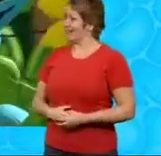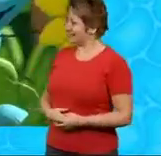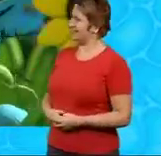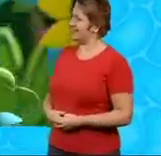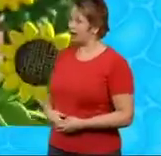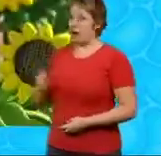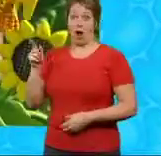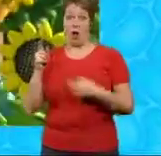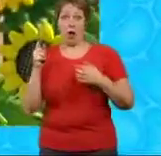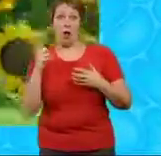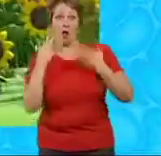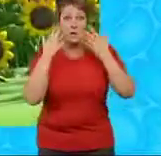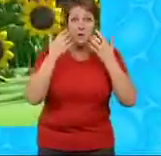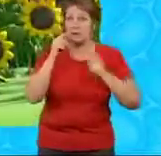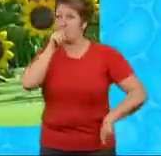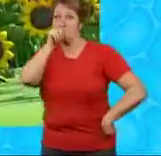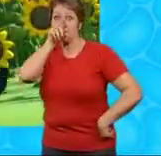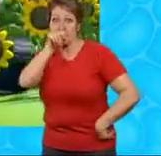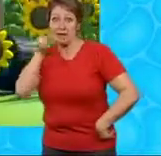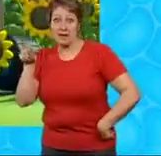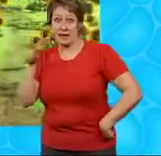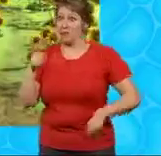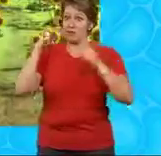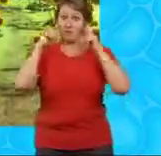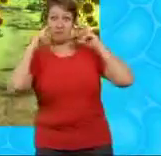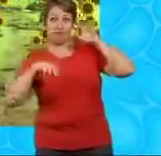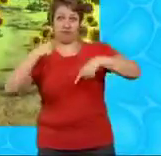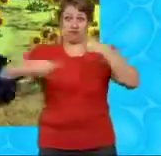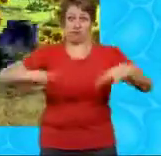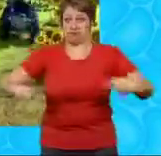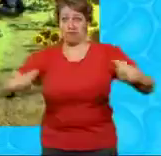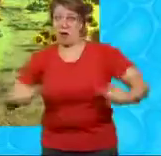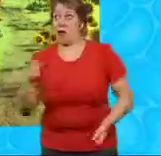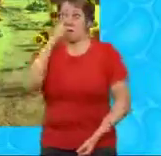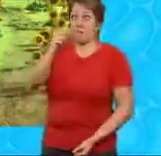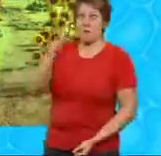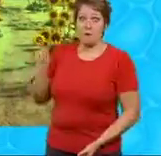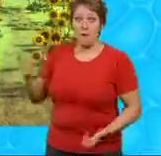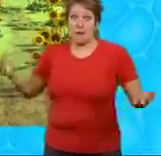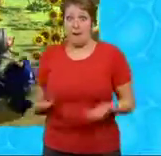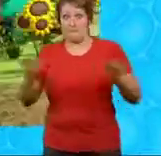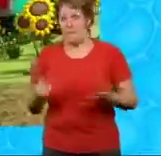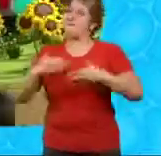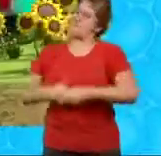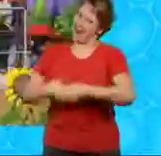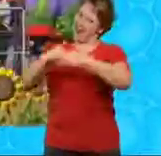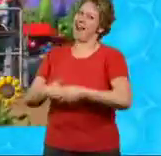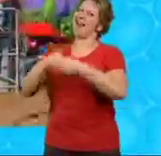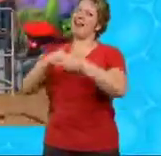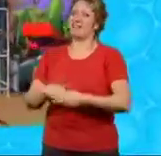Pilchard and Bird, Travis and Spud Playing together like good friends should